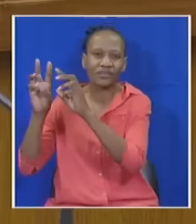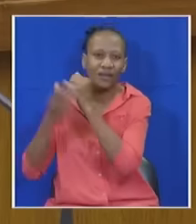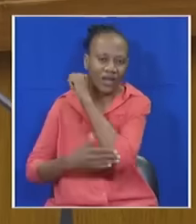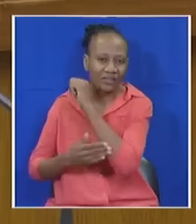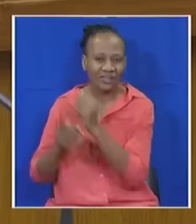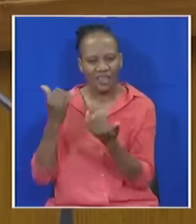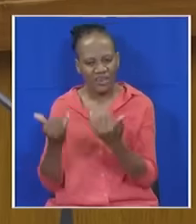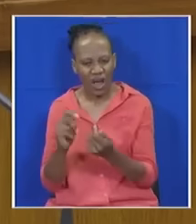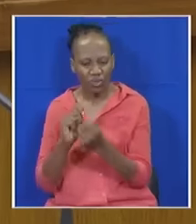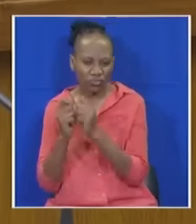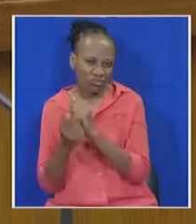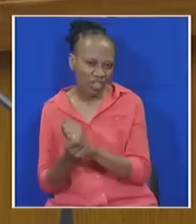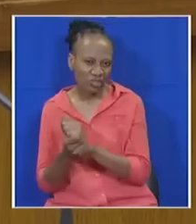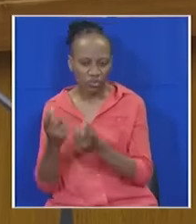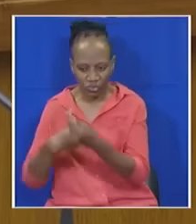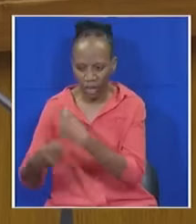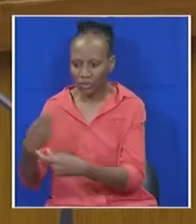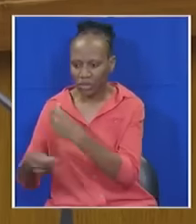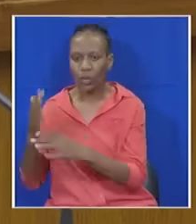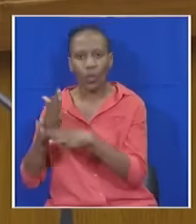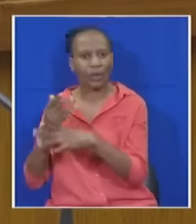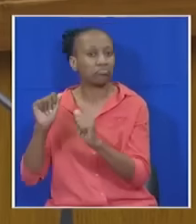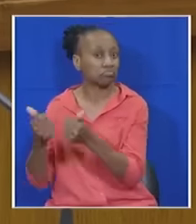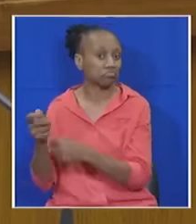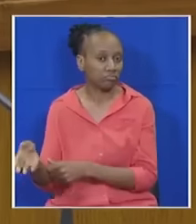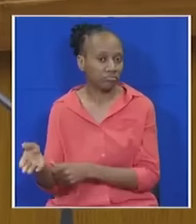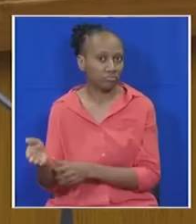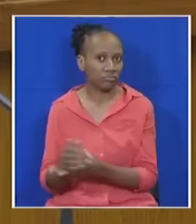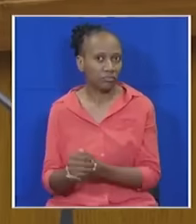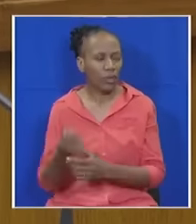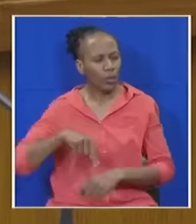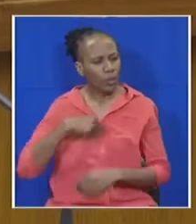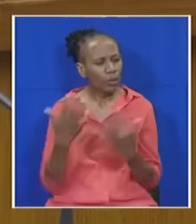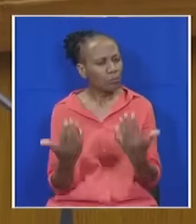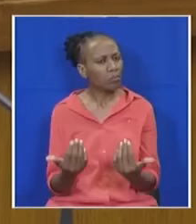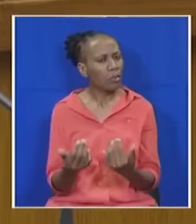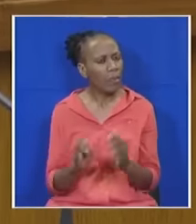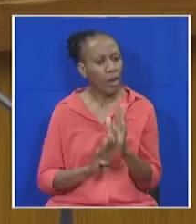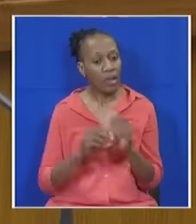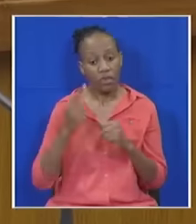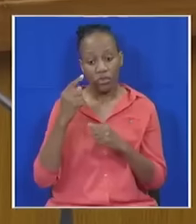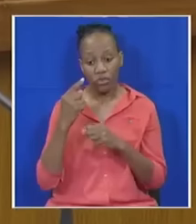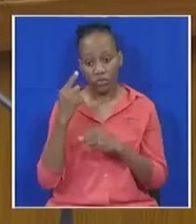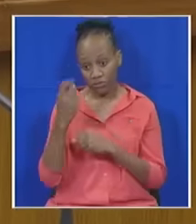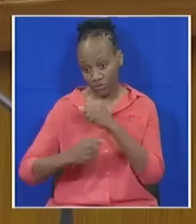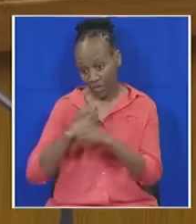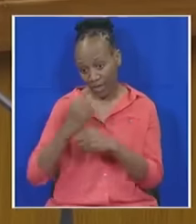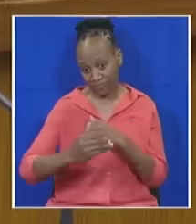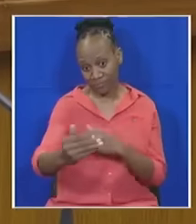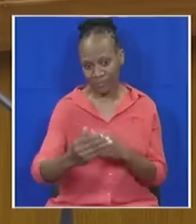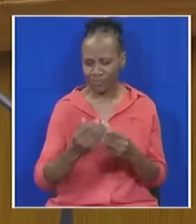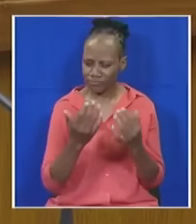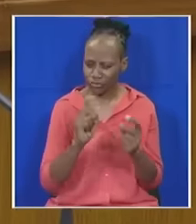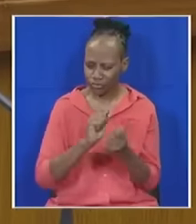to sluggish export performance. We expect somewhat higher growth in the coming year on the strength of a number of